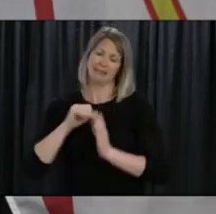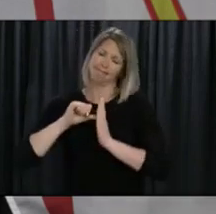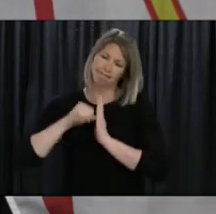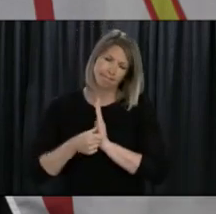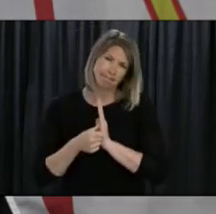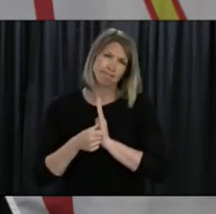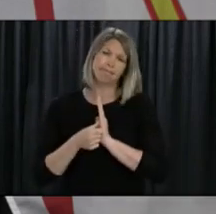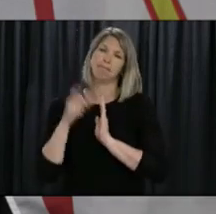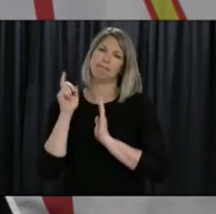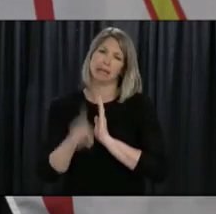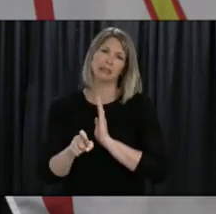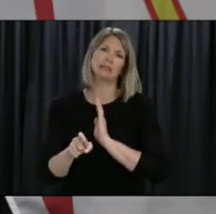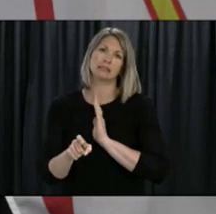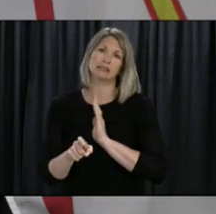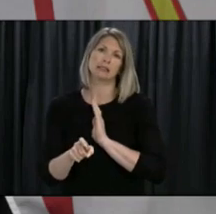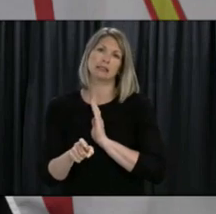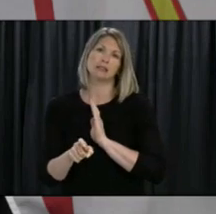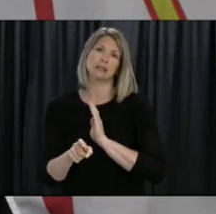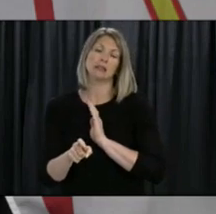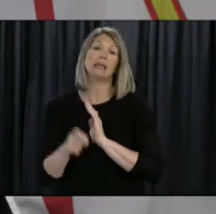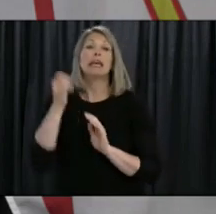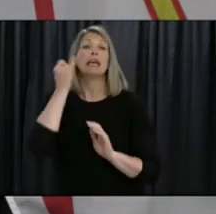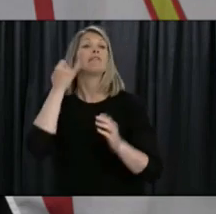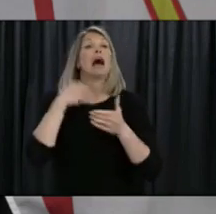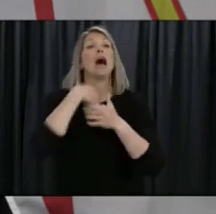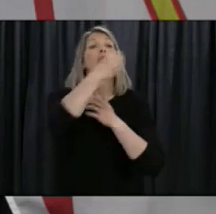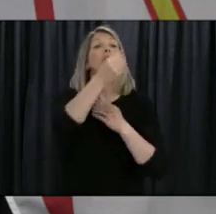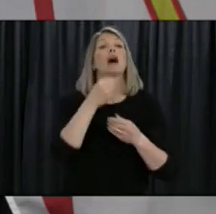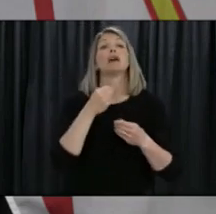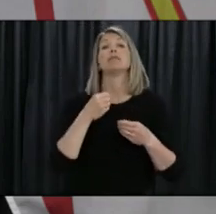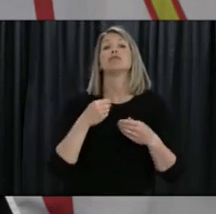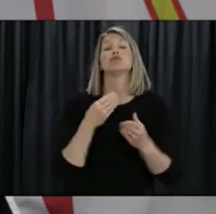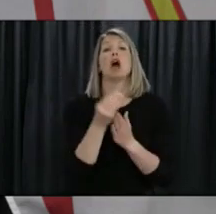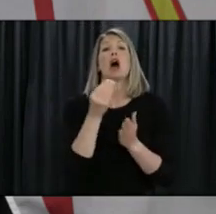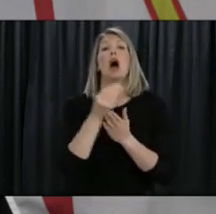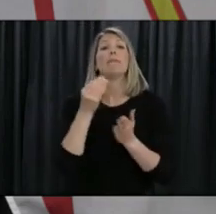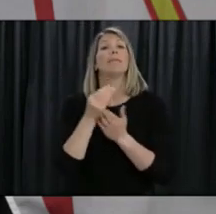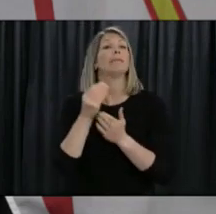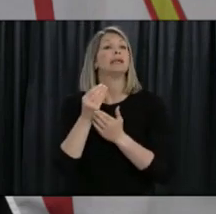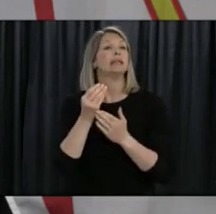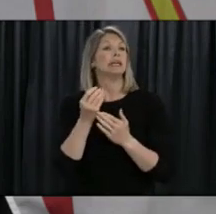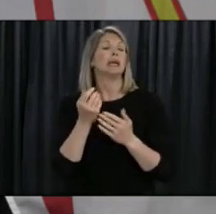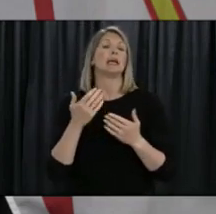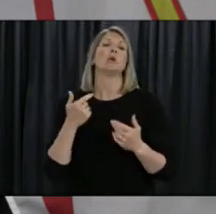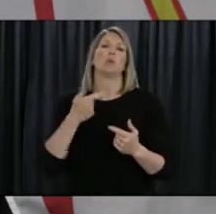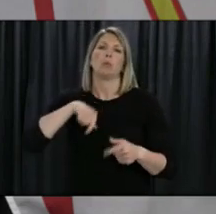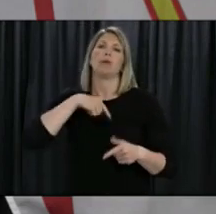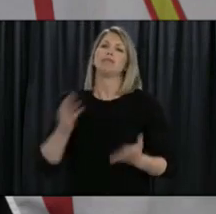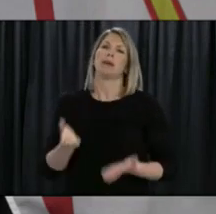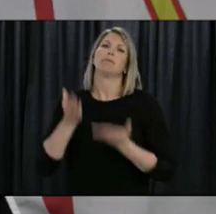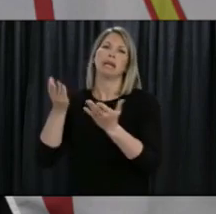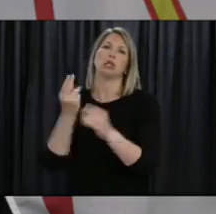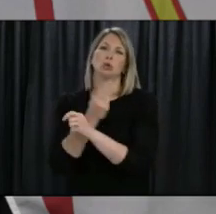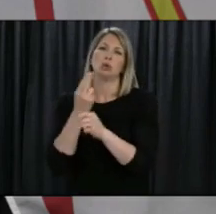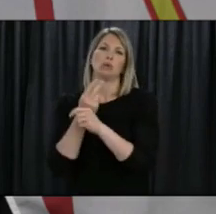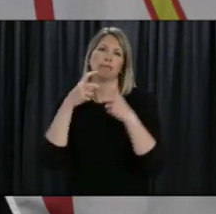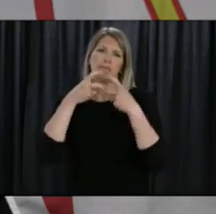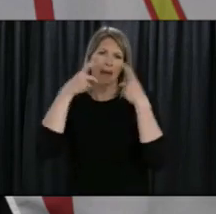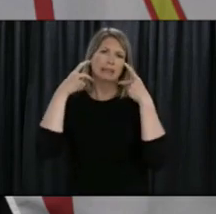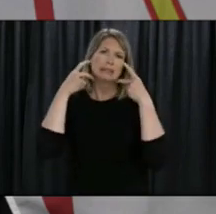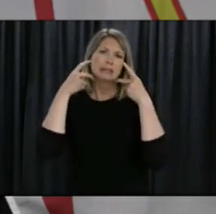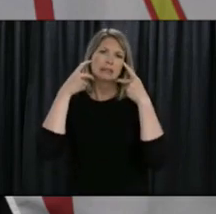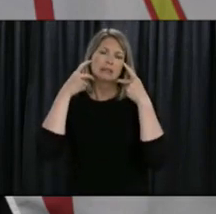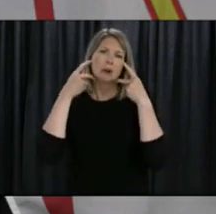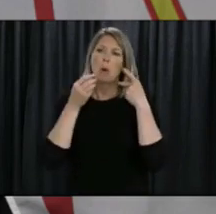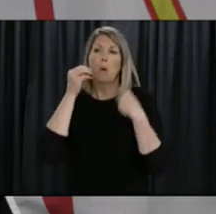However, when in public and physical distancing cannot be maintained, it is recommended that you wear a non-medical or cloth mask. This additional